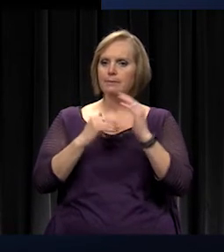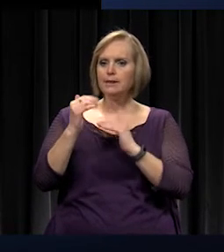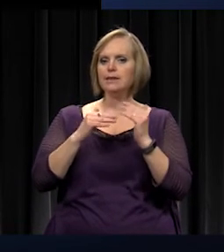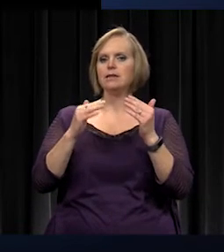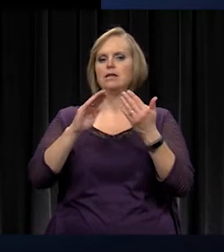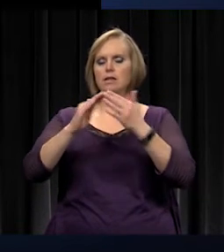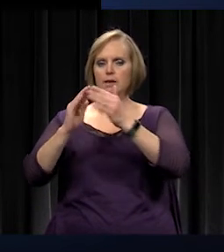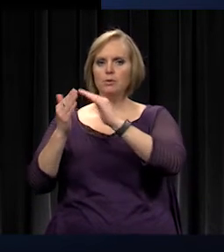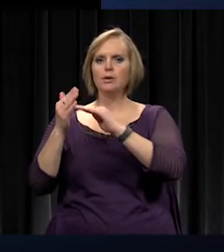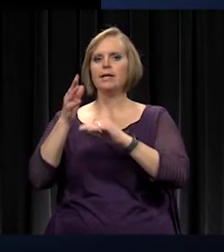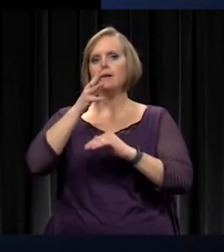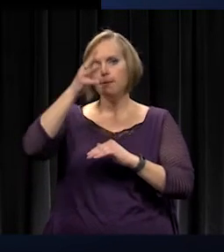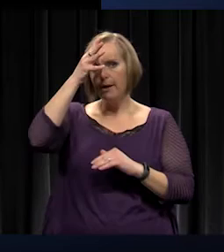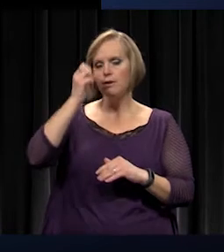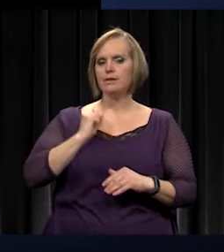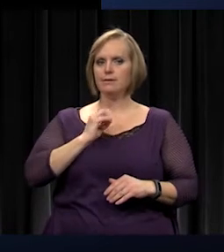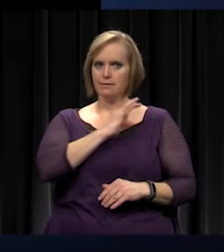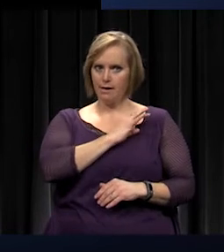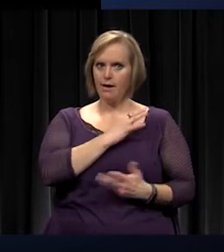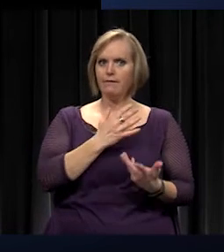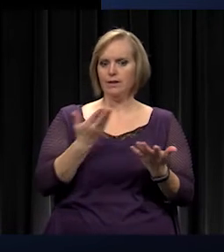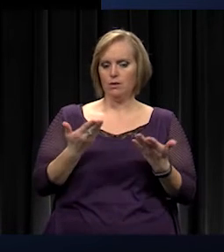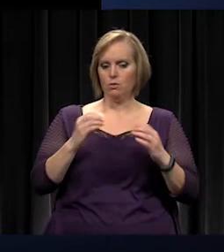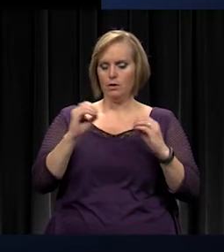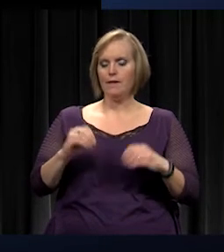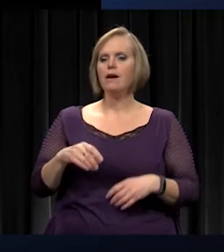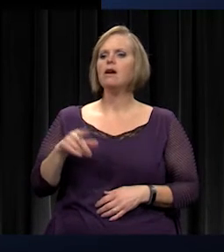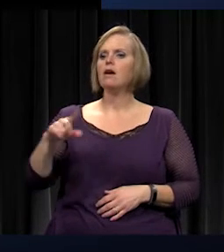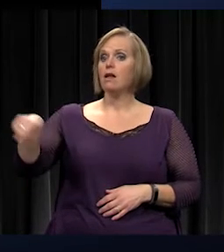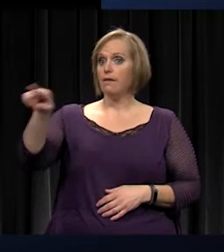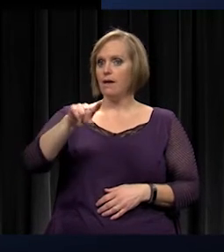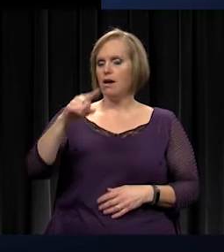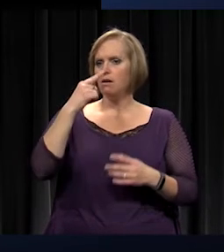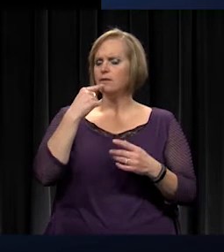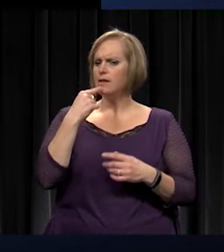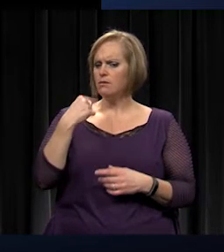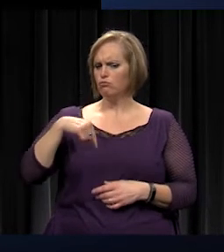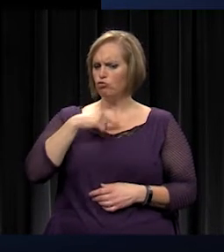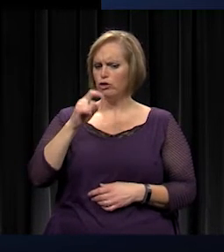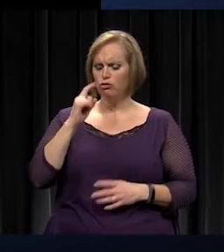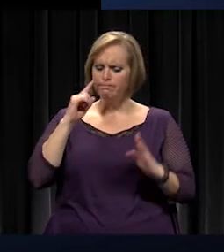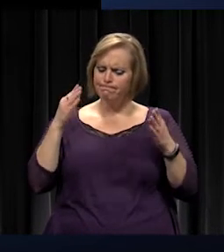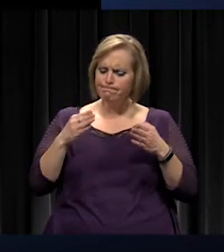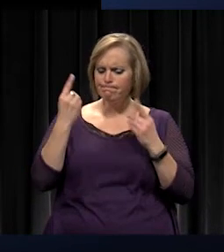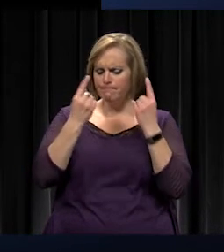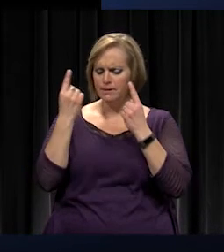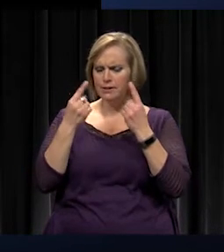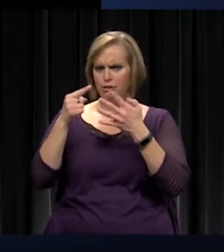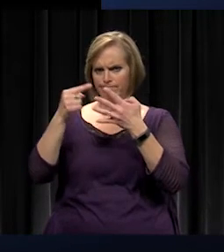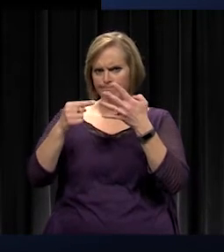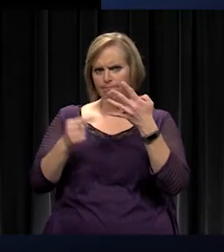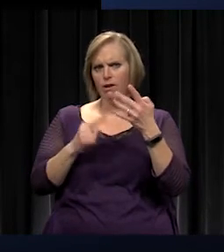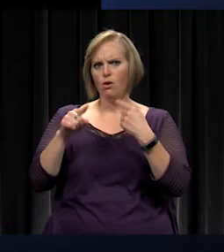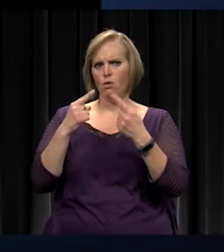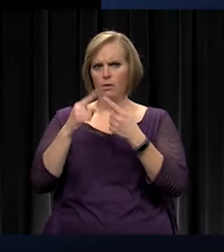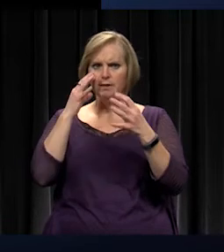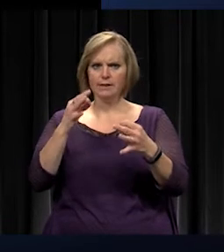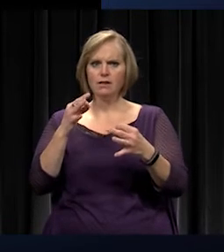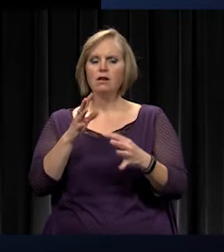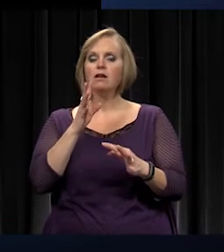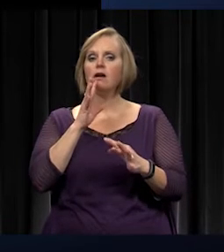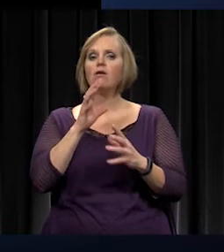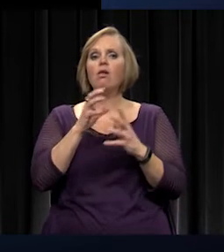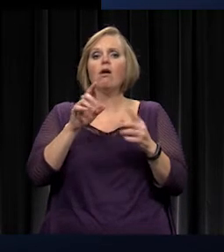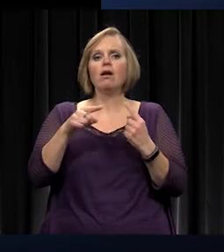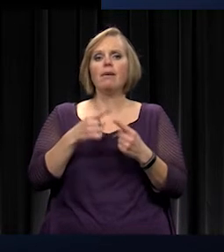and staff. Here's what they told us to pay attention to, make sure we're considering as we make these decisions. They talked a lot